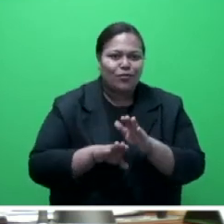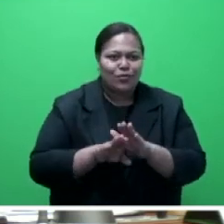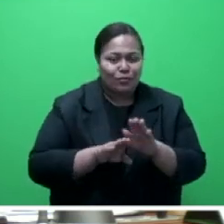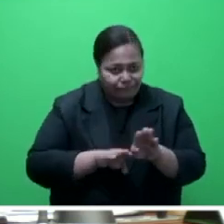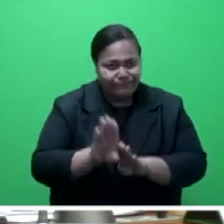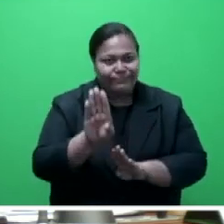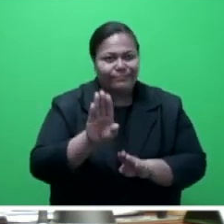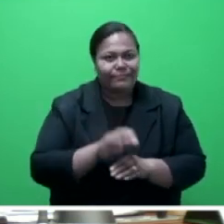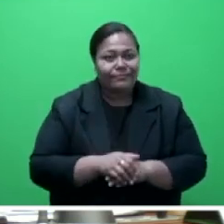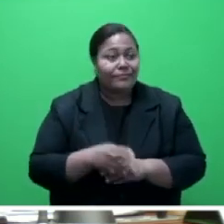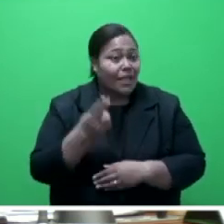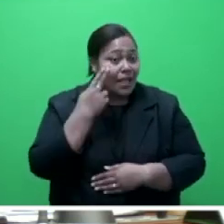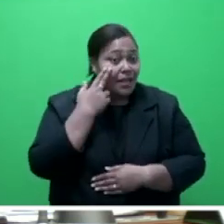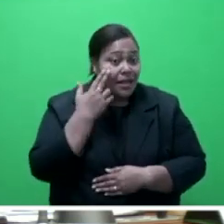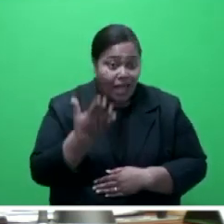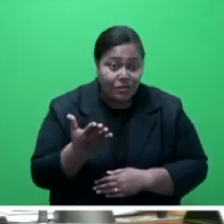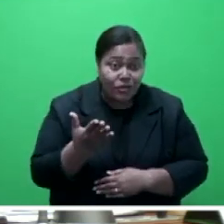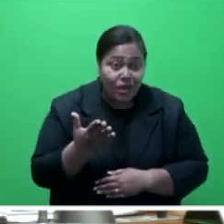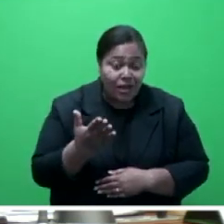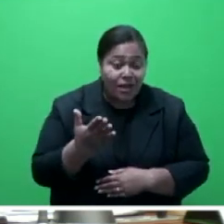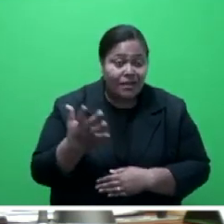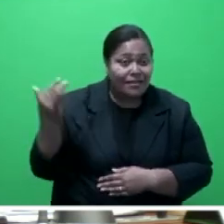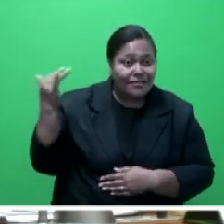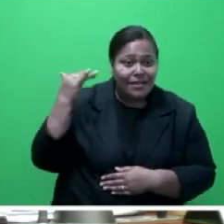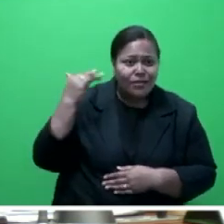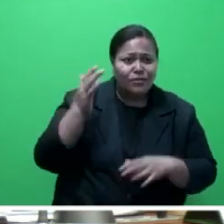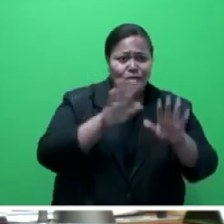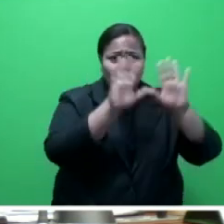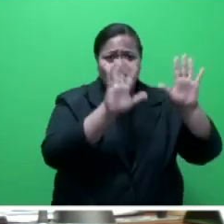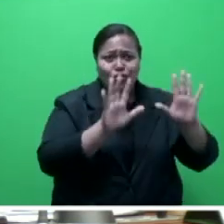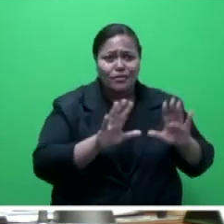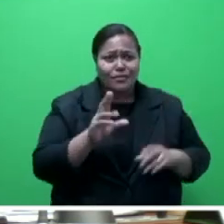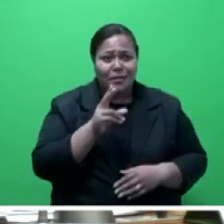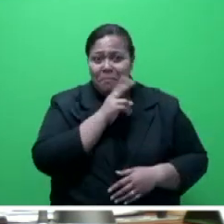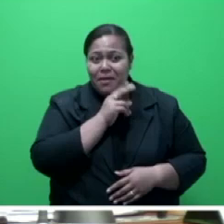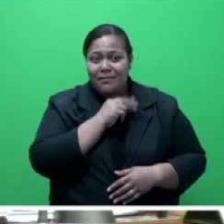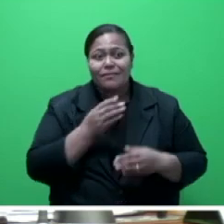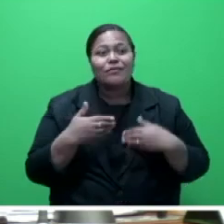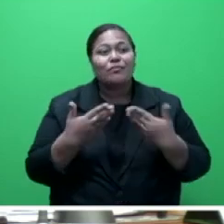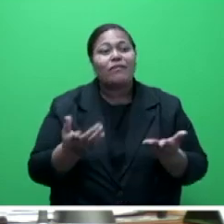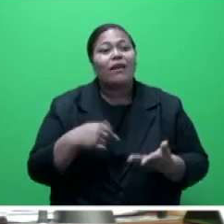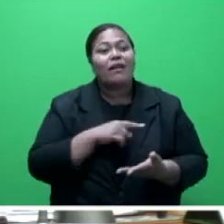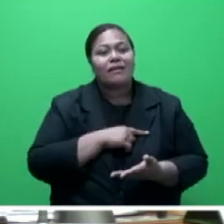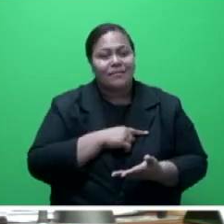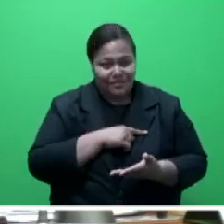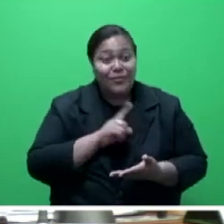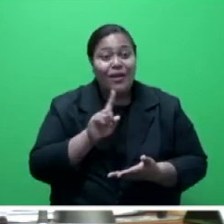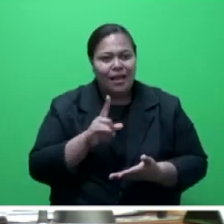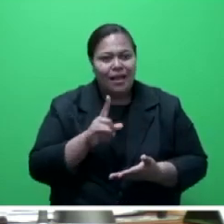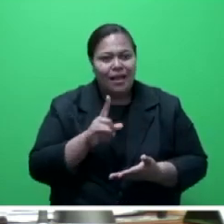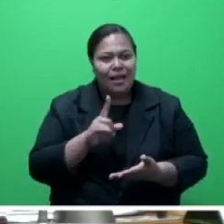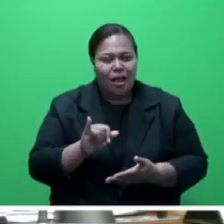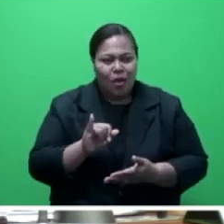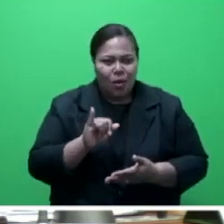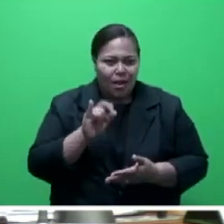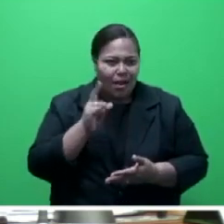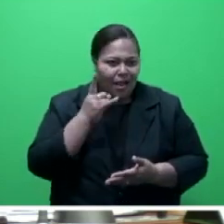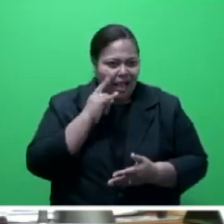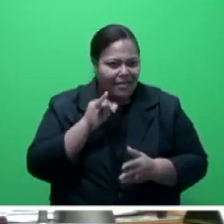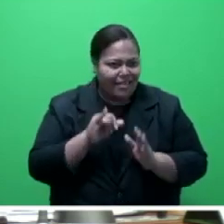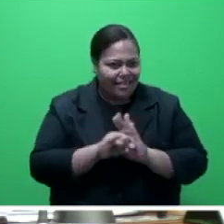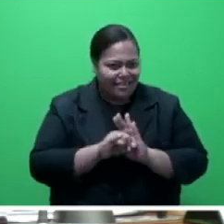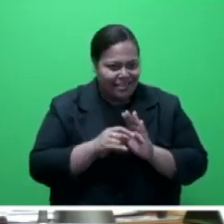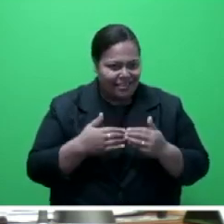nature, its sounds, the trees, the birds, all of this provides us with a sense of identity, a sense of home,